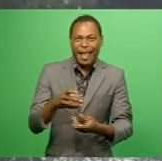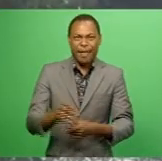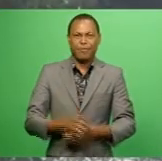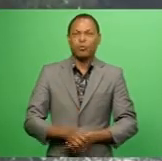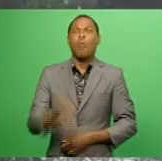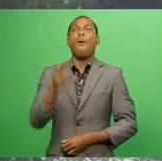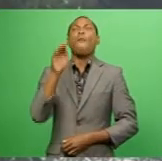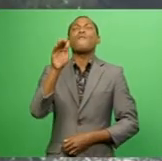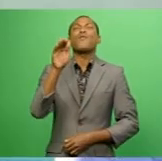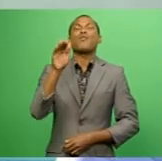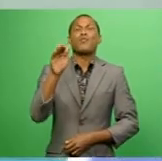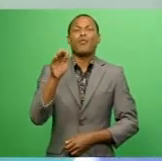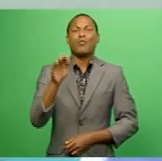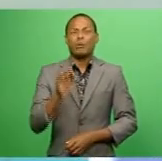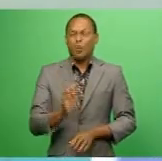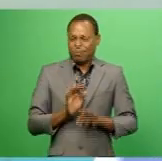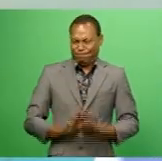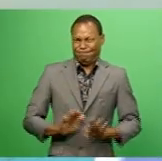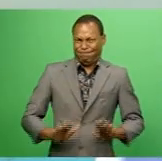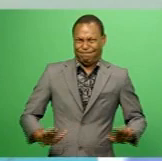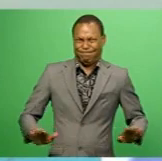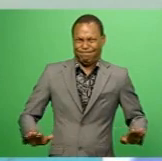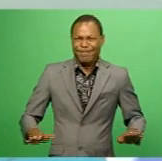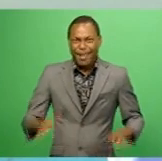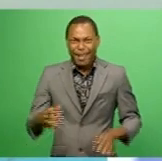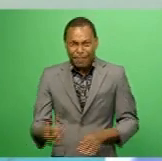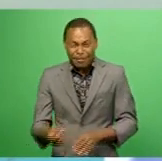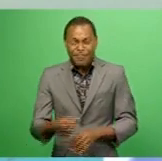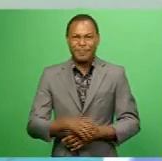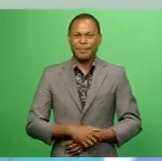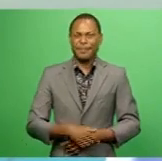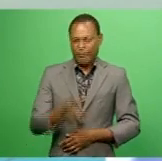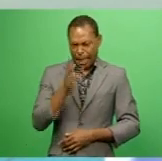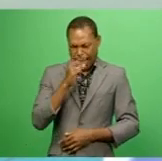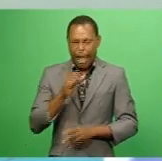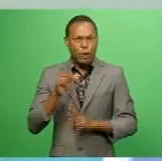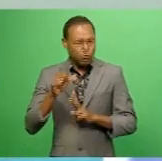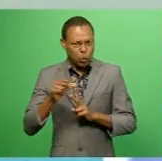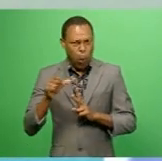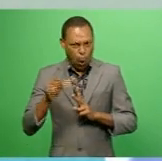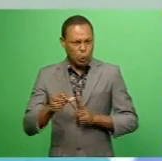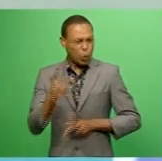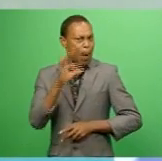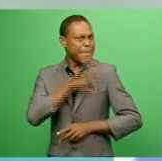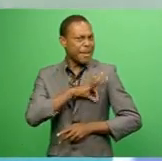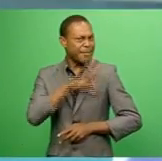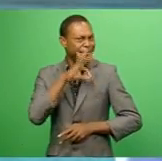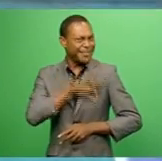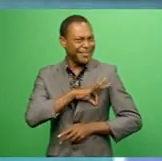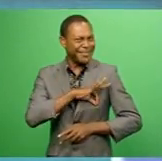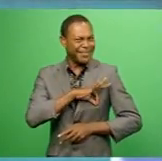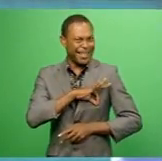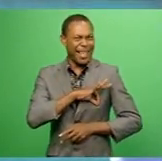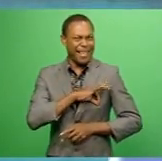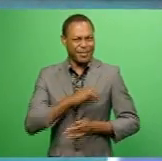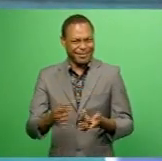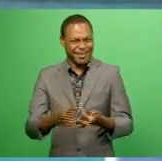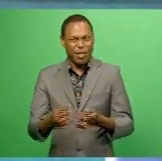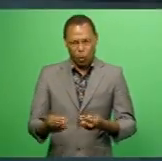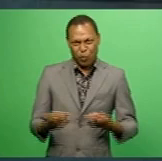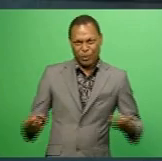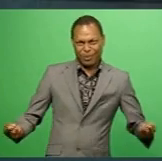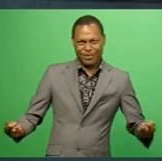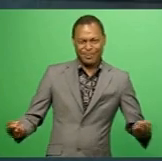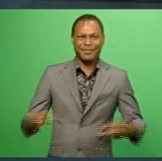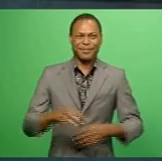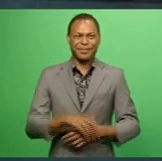generations, your grandchildren, your great-grandchildren, can also benefit from the biological resources, biodiversity.